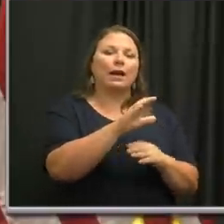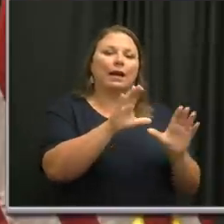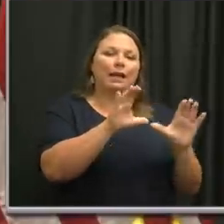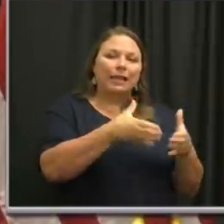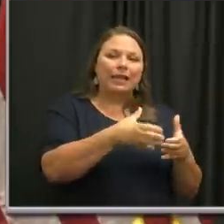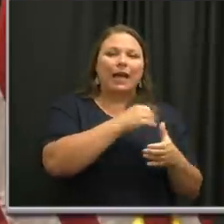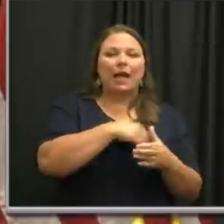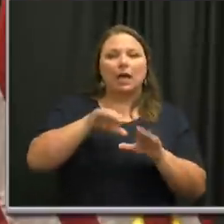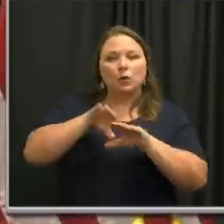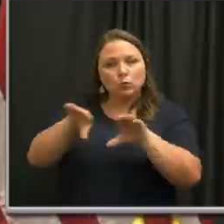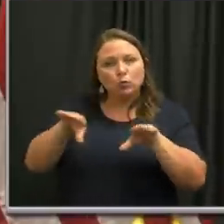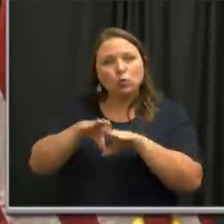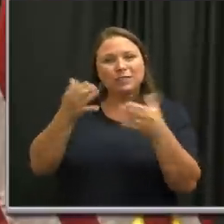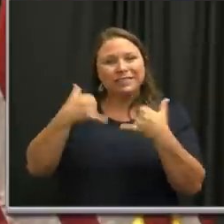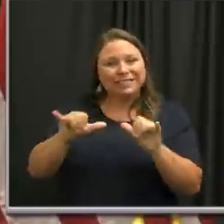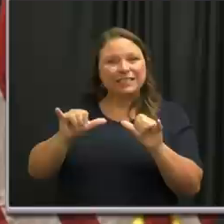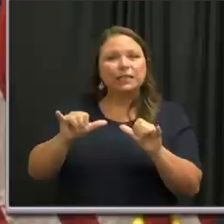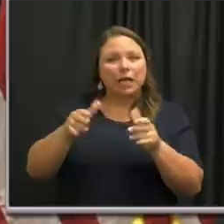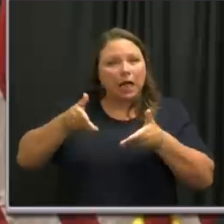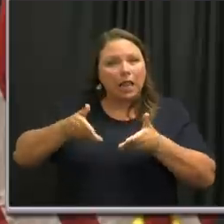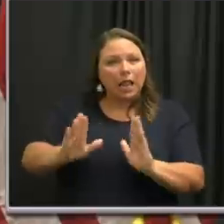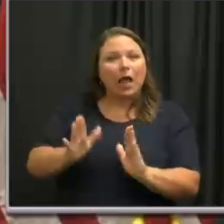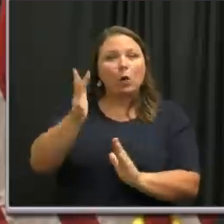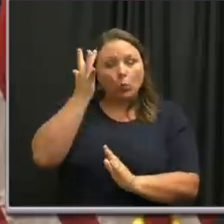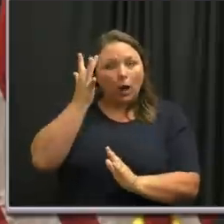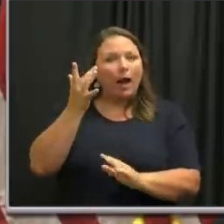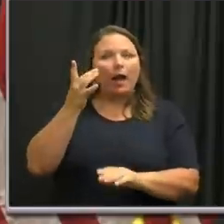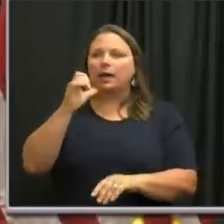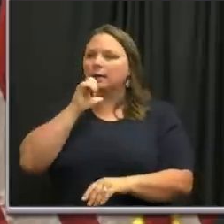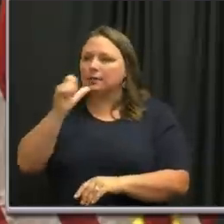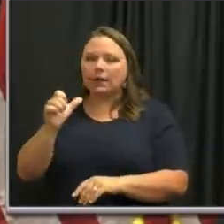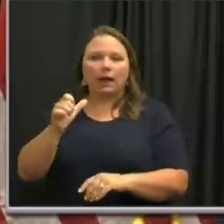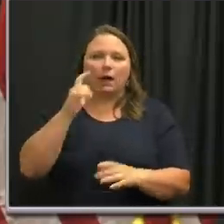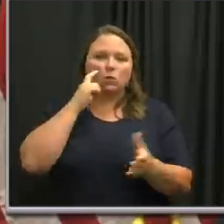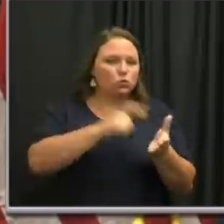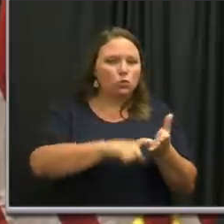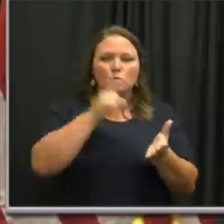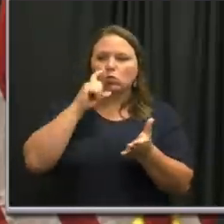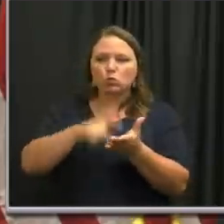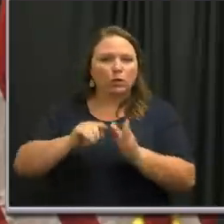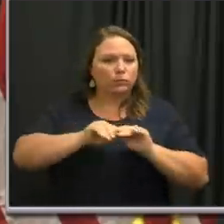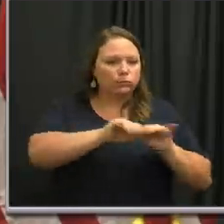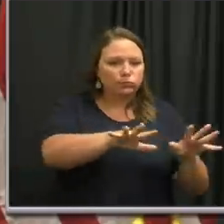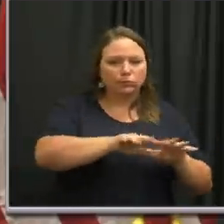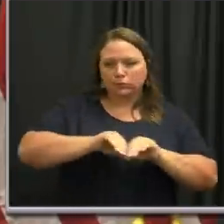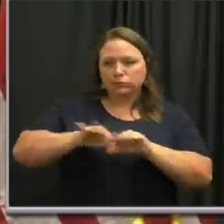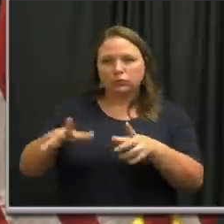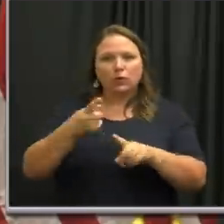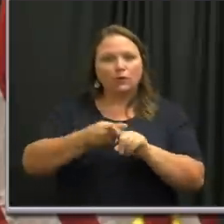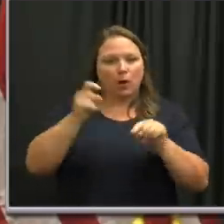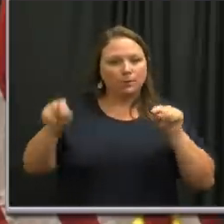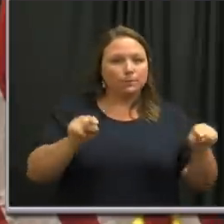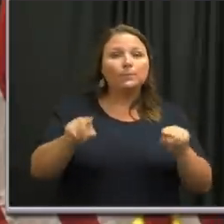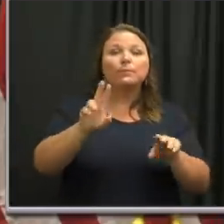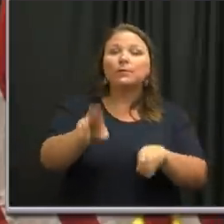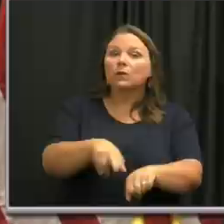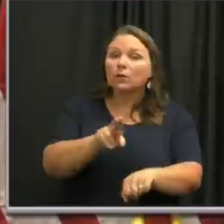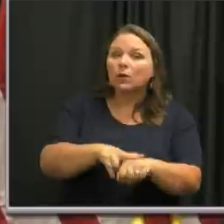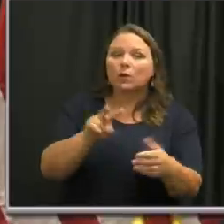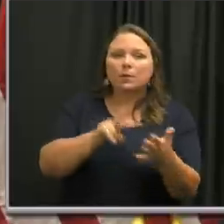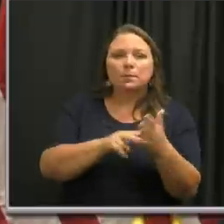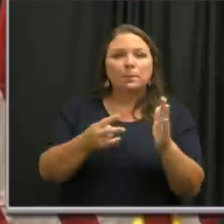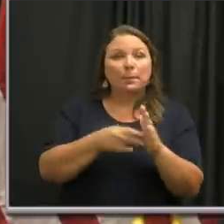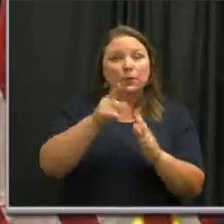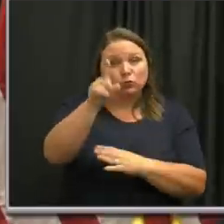permitted as outbreaks have not been traced back to these venues or activities. Now, of course, we urge you to